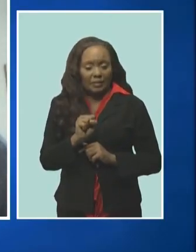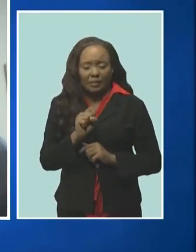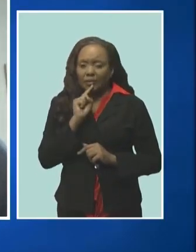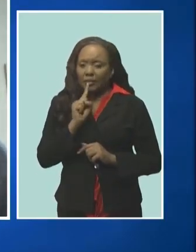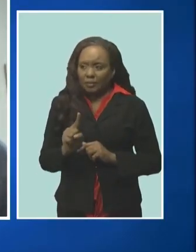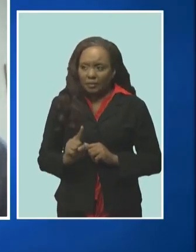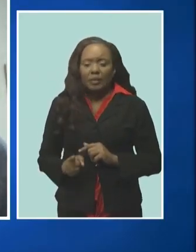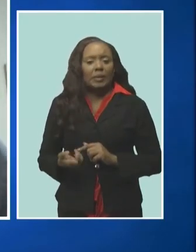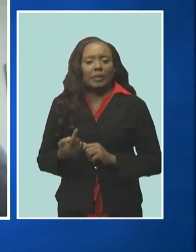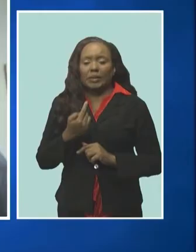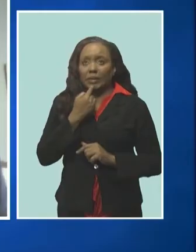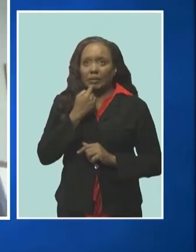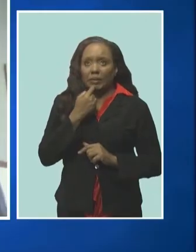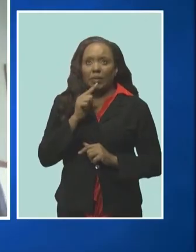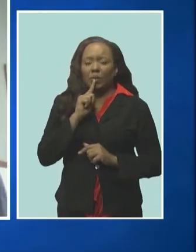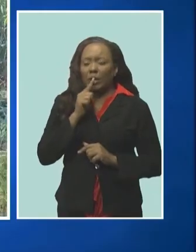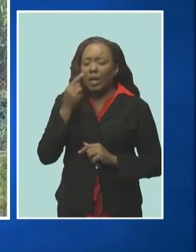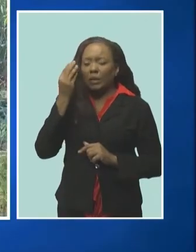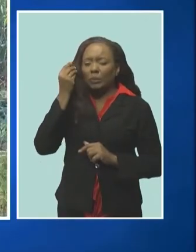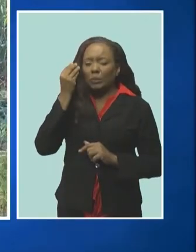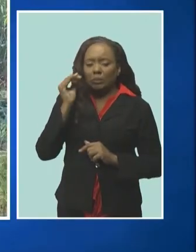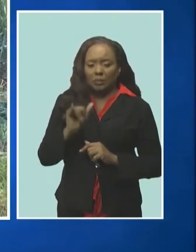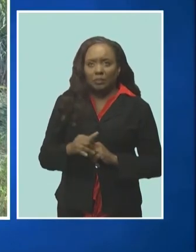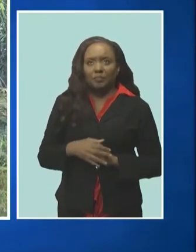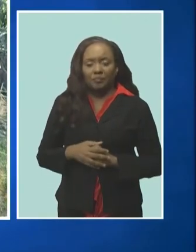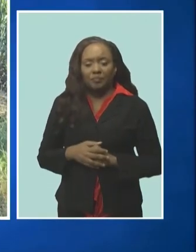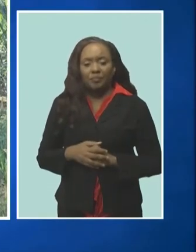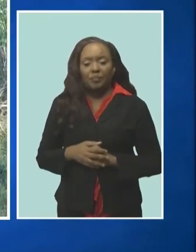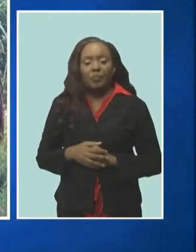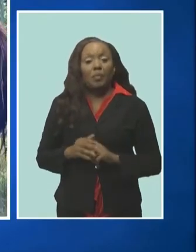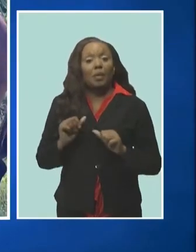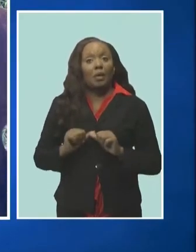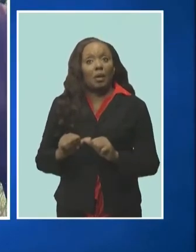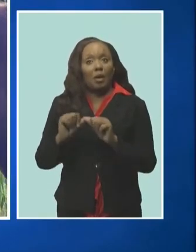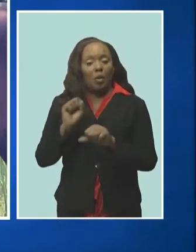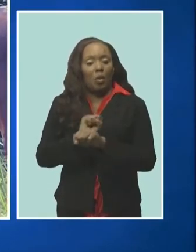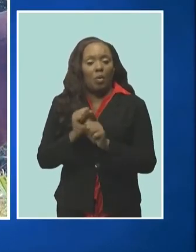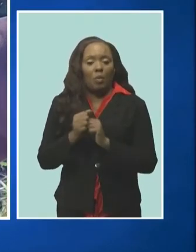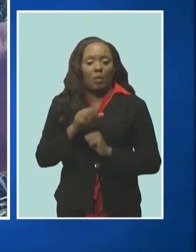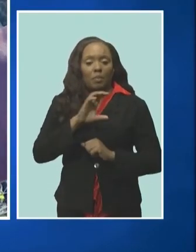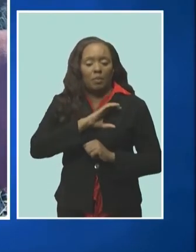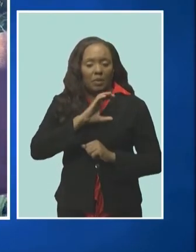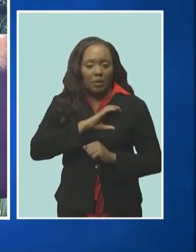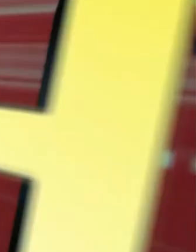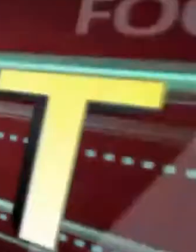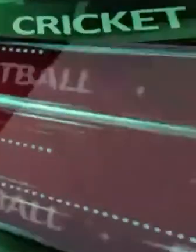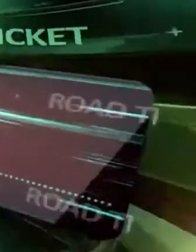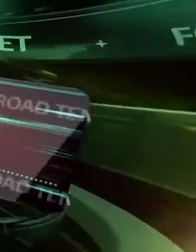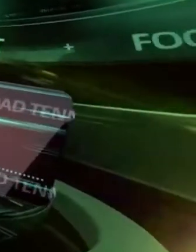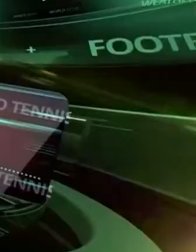always think about their tetanus status dr white continues to work with police on the matter